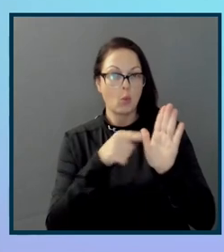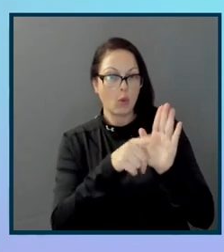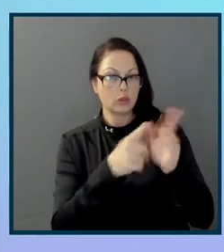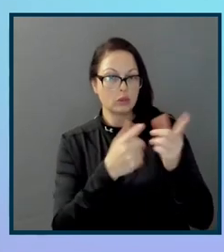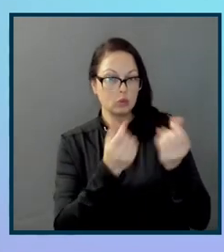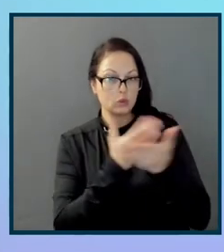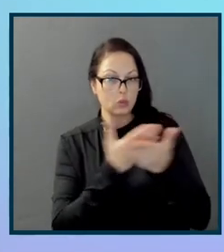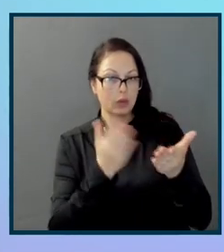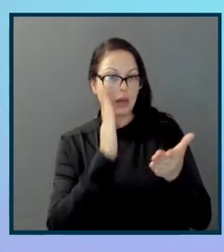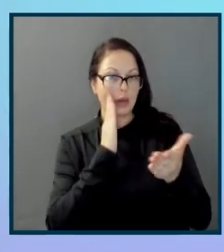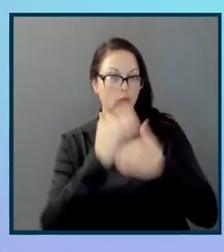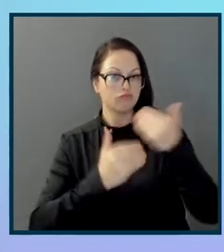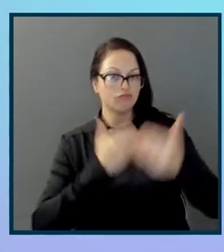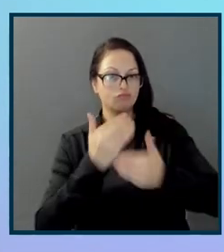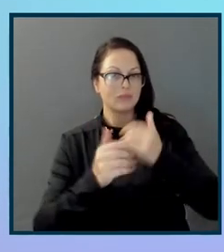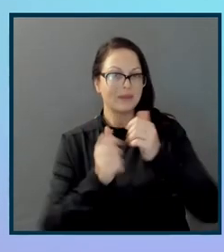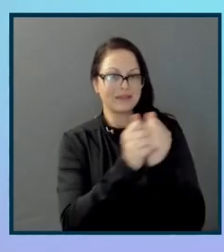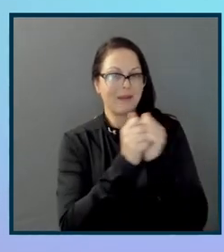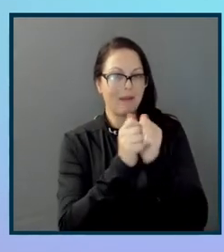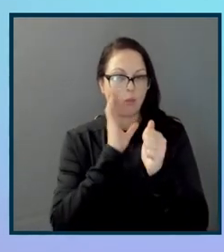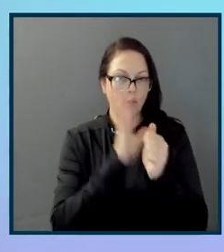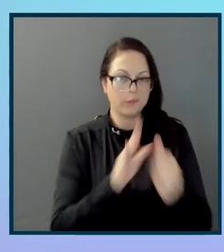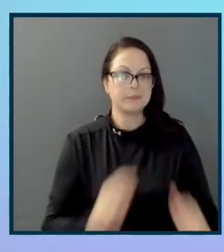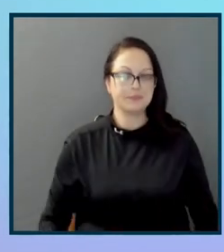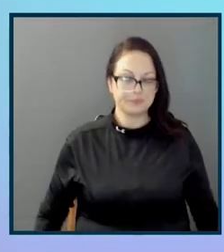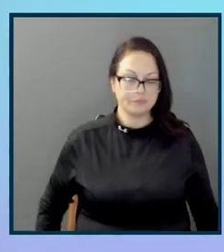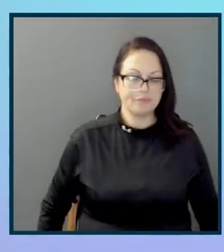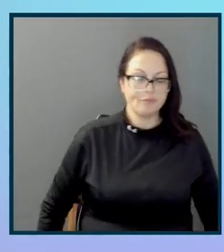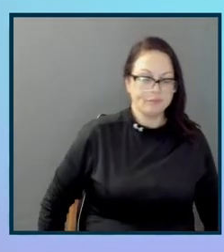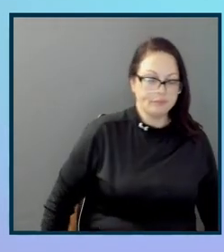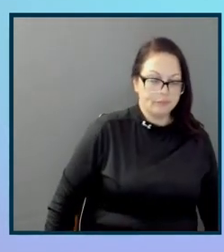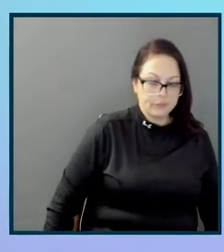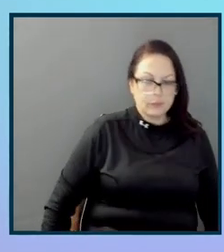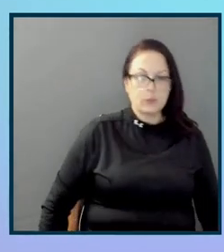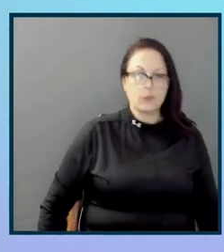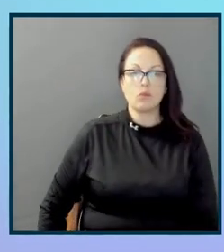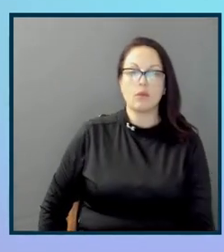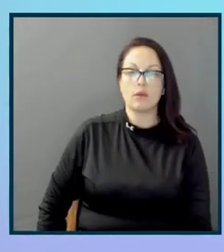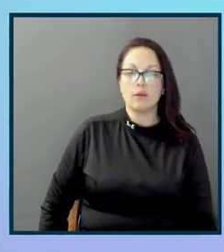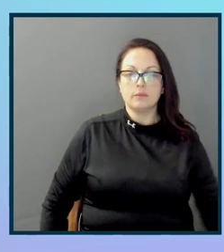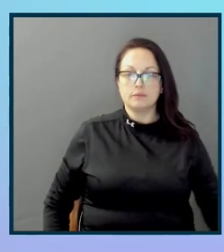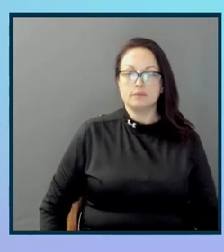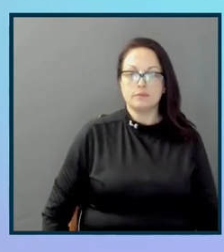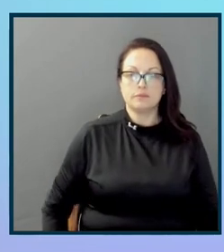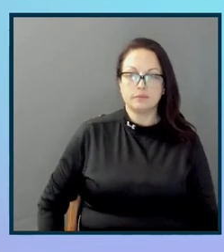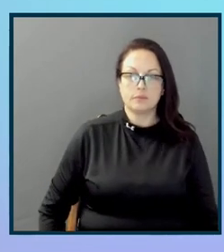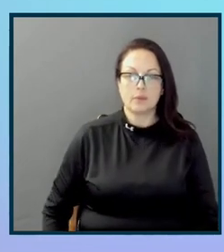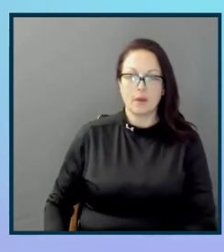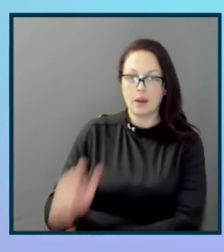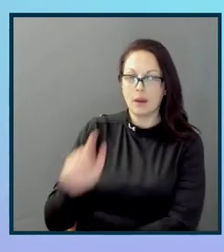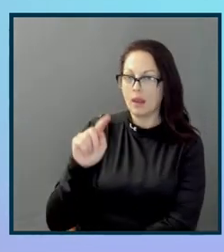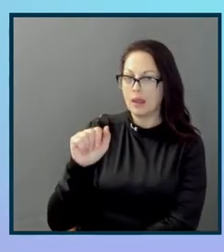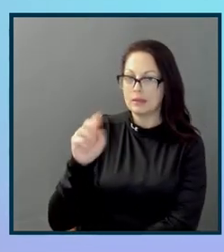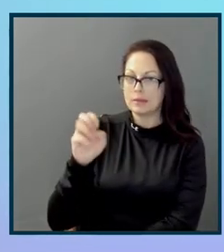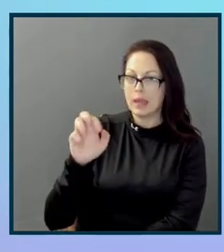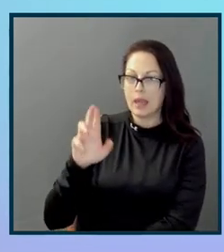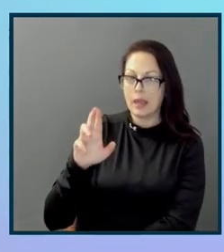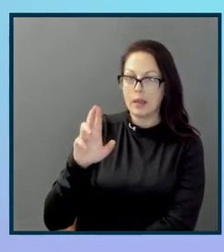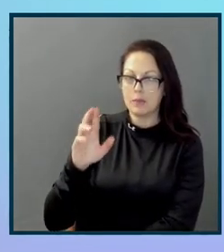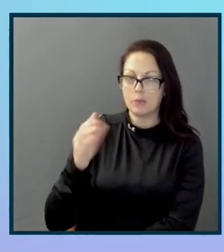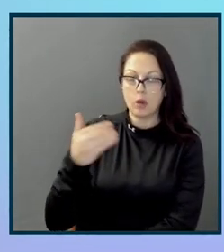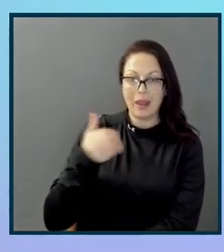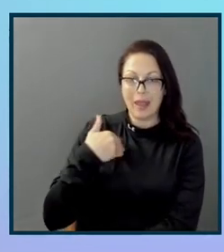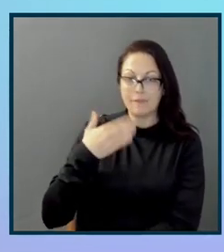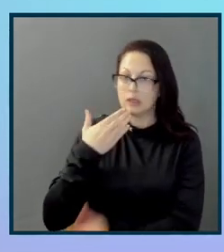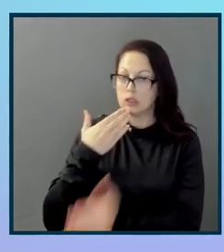And we'll walk through it together. Yeah, that makes sense. Yeah. mean, having examples is definitely a good way to